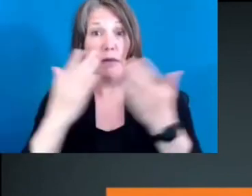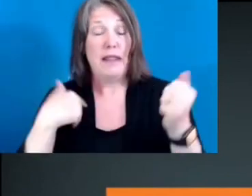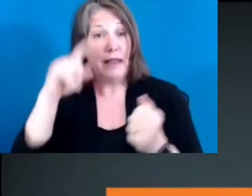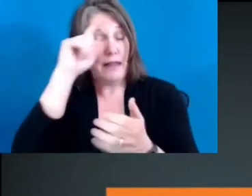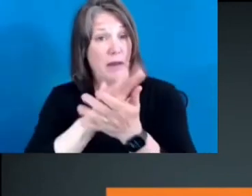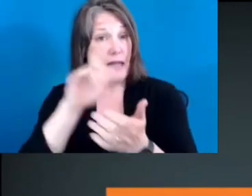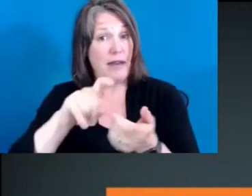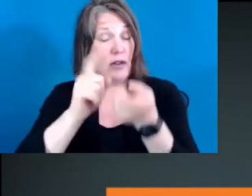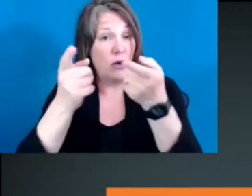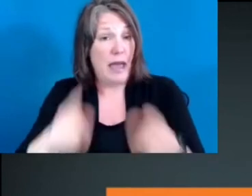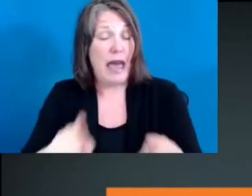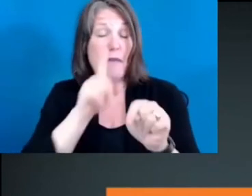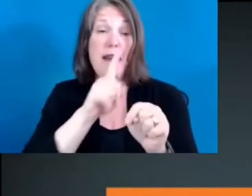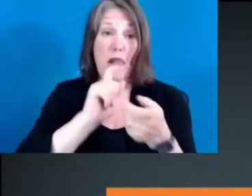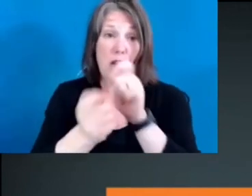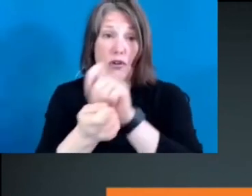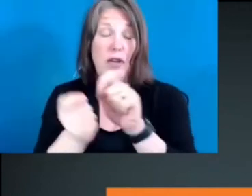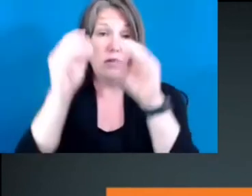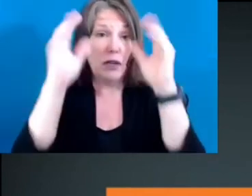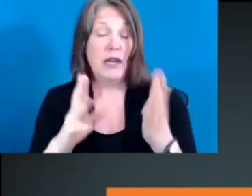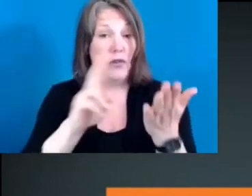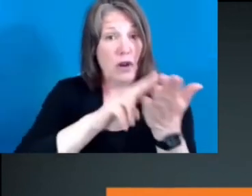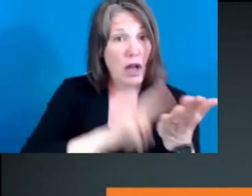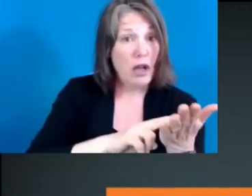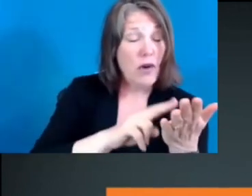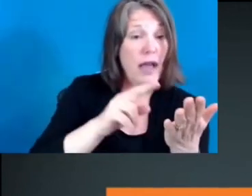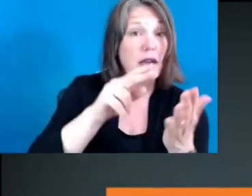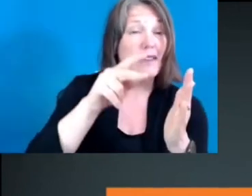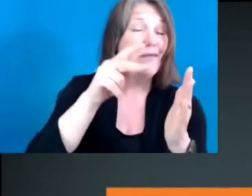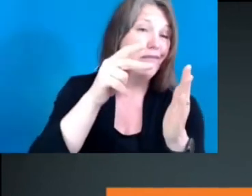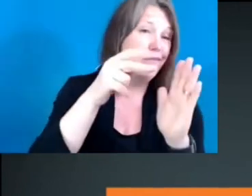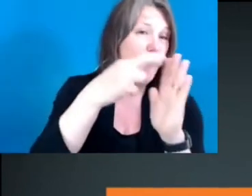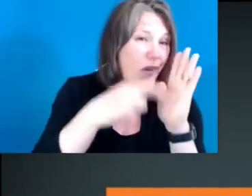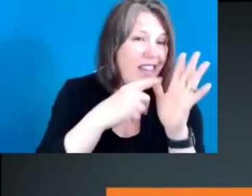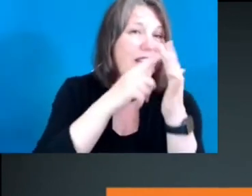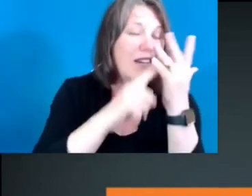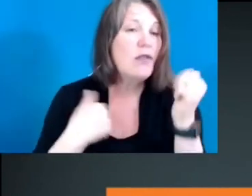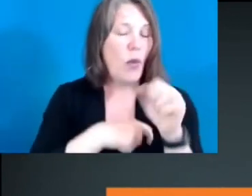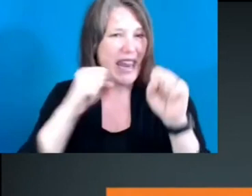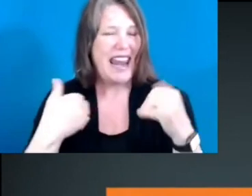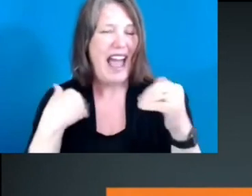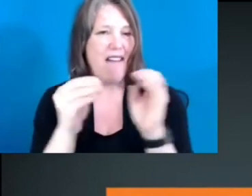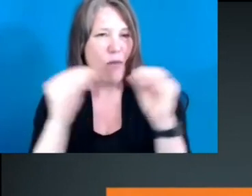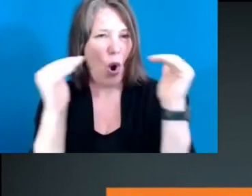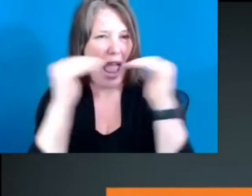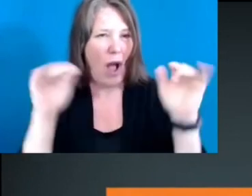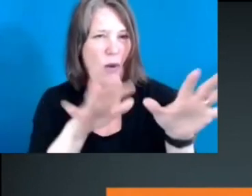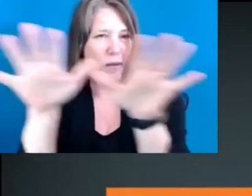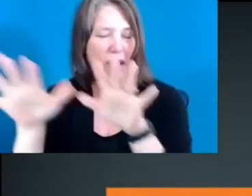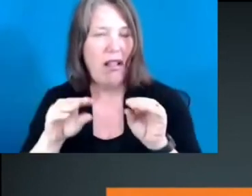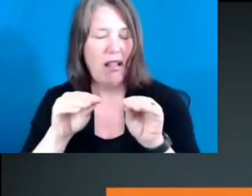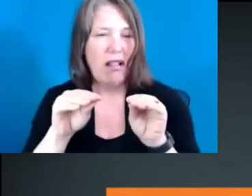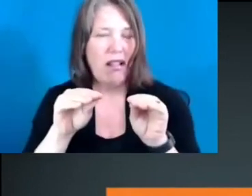so that we actually can have more equitable distribution. Because one of the things that prevents that is the teachers union and their contract.